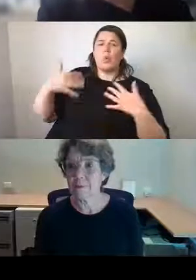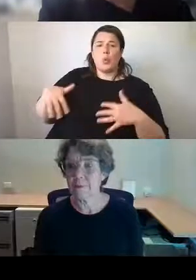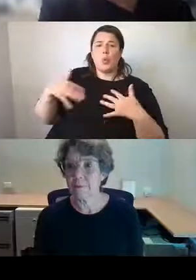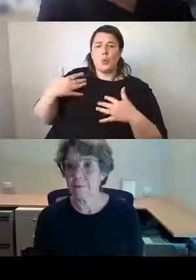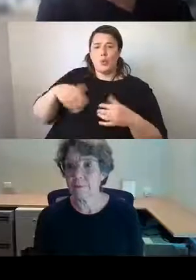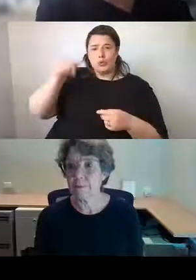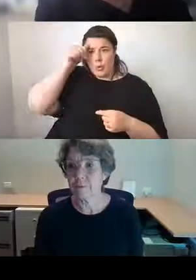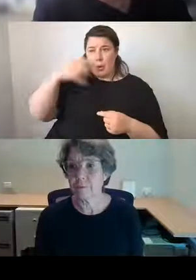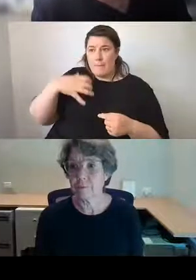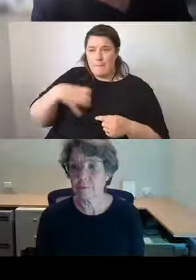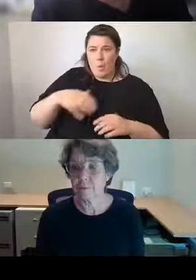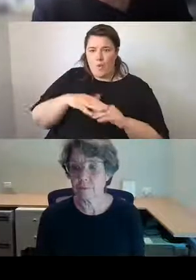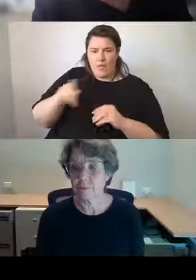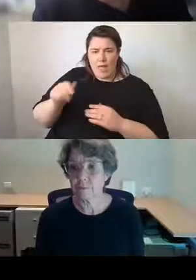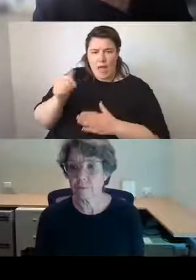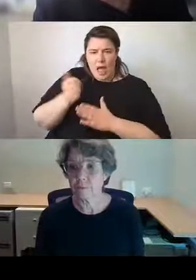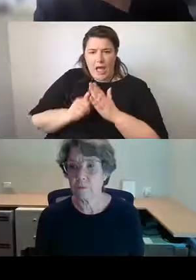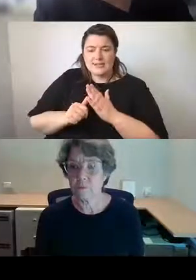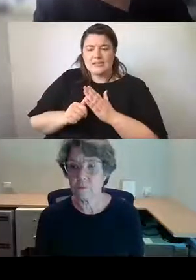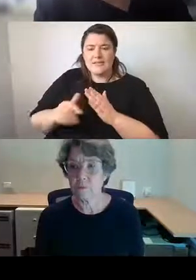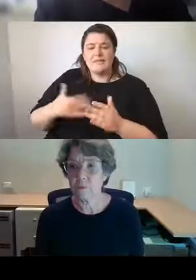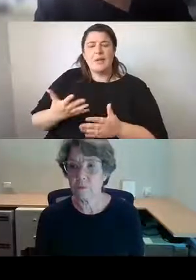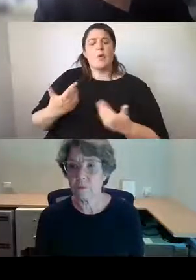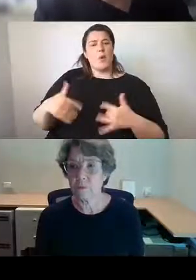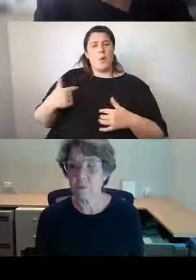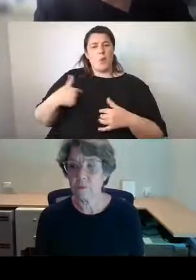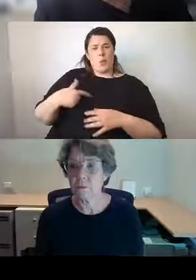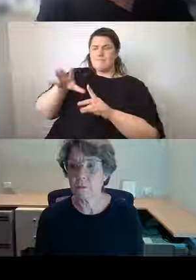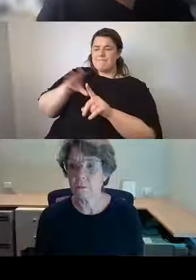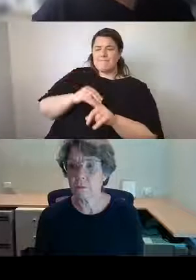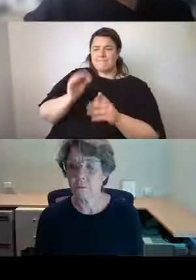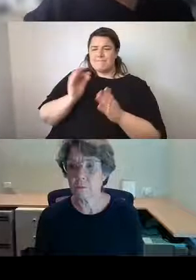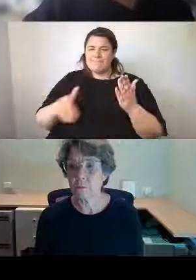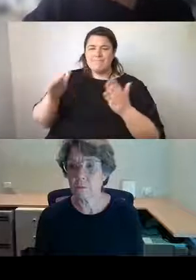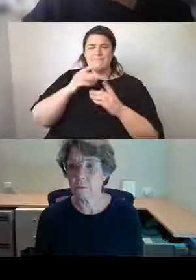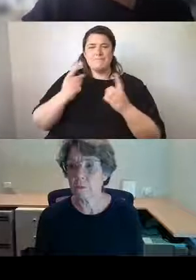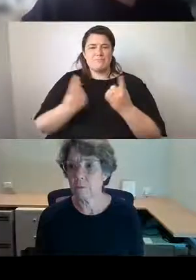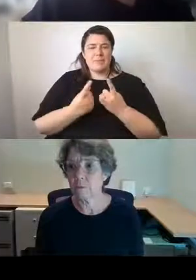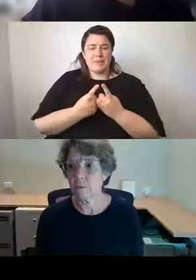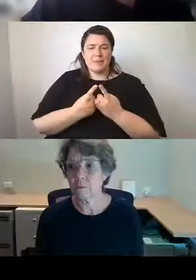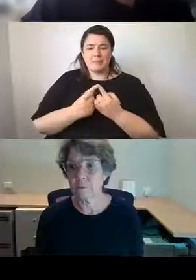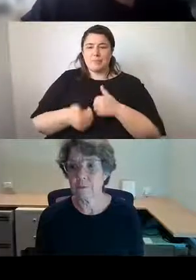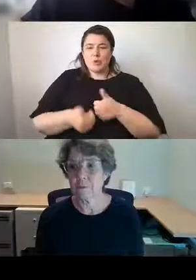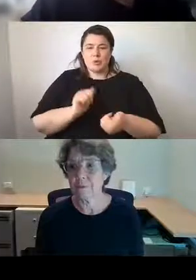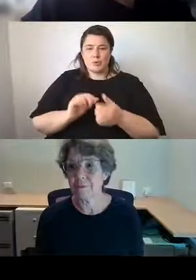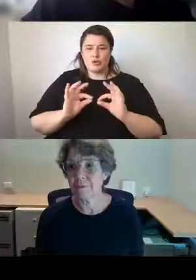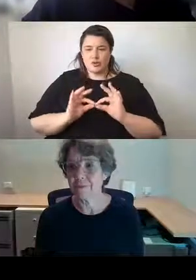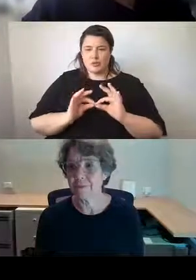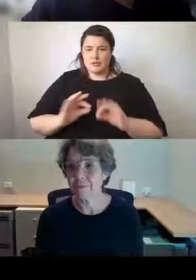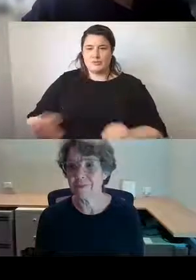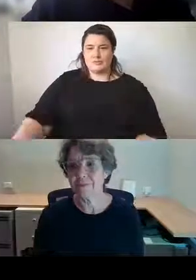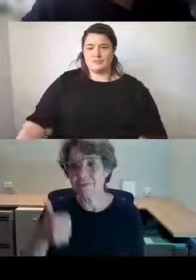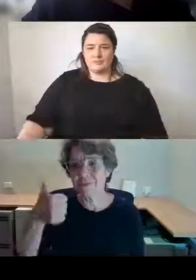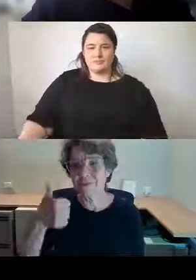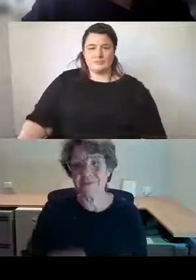this particular artist and was inspired, as I said, to create this painting. So we finish at the town hall with